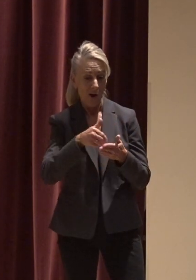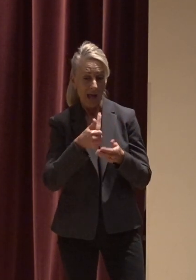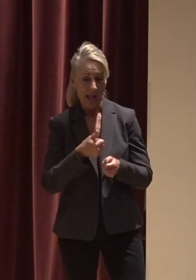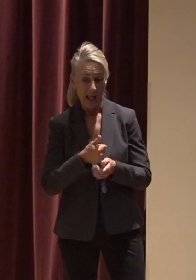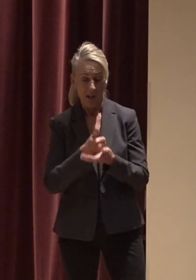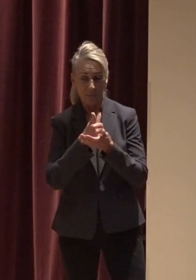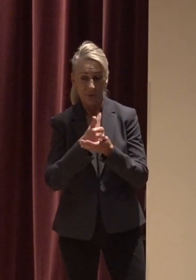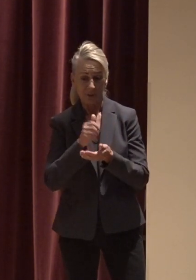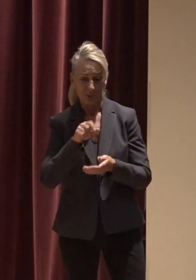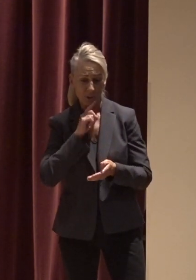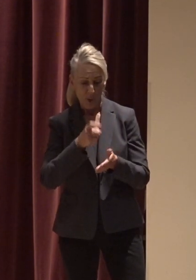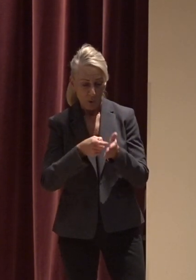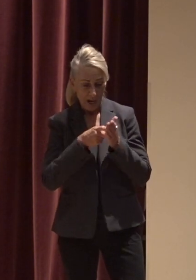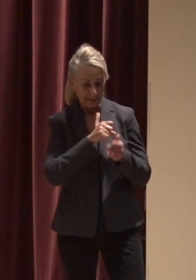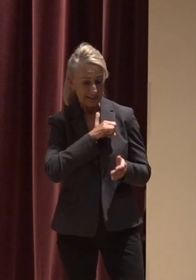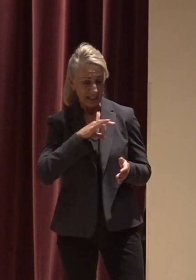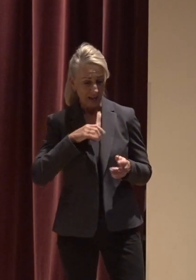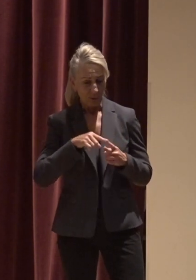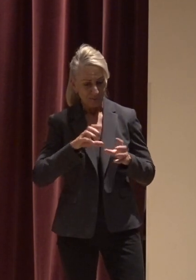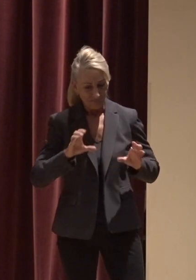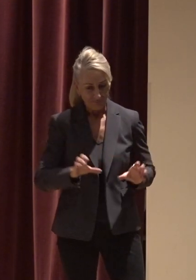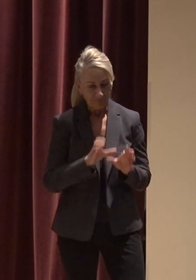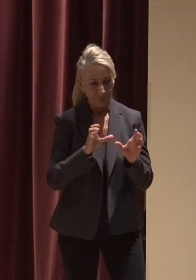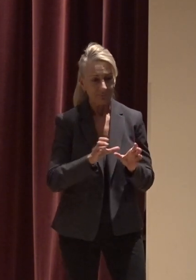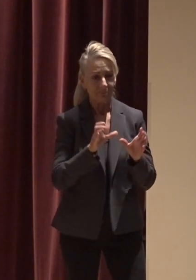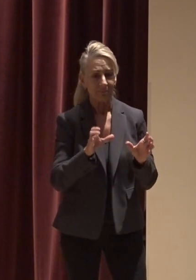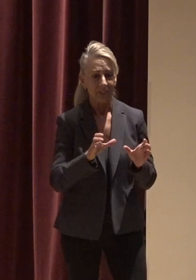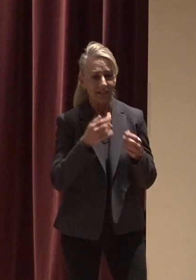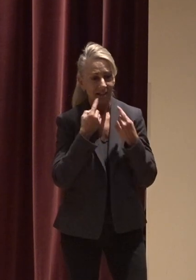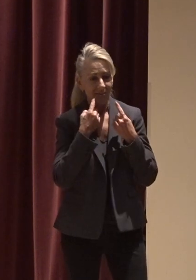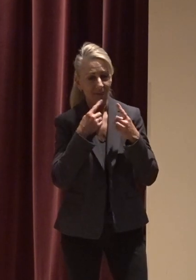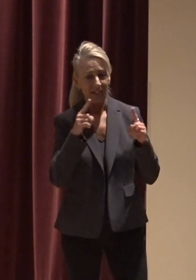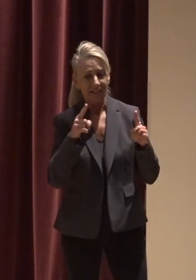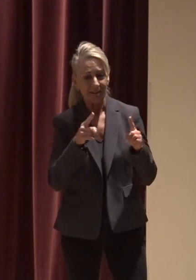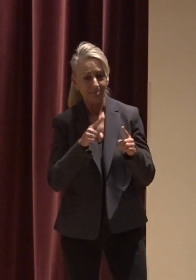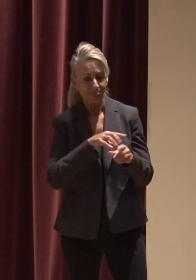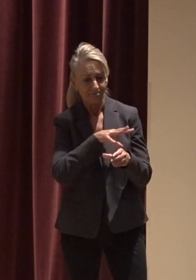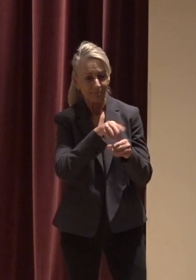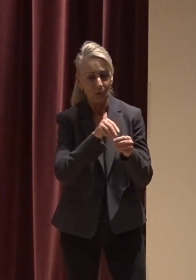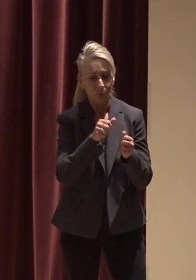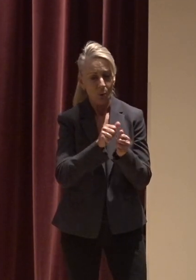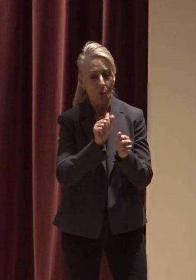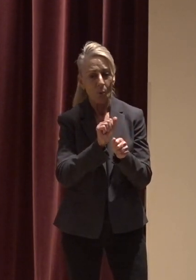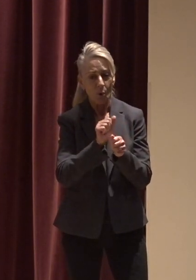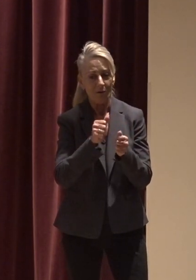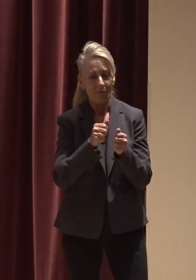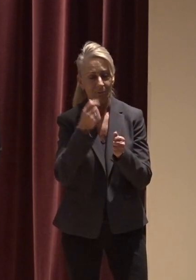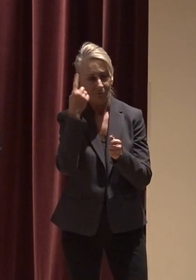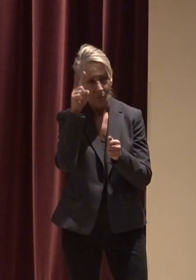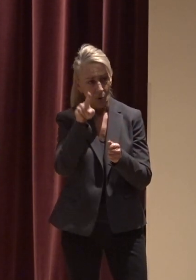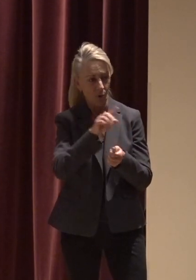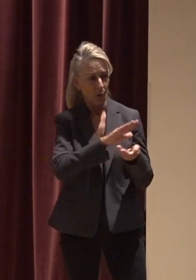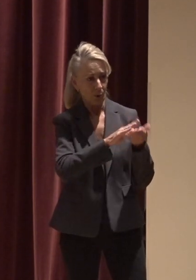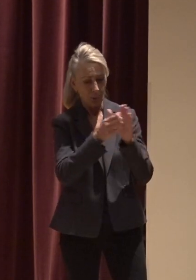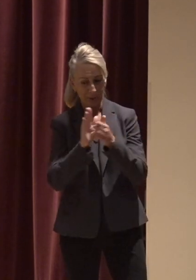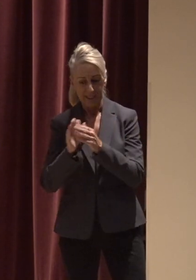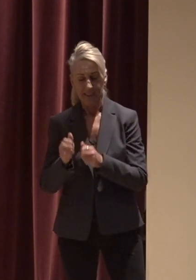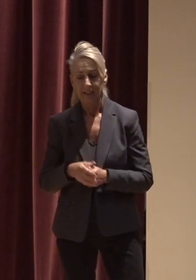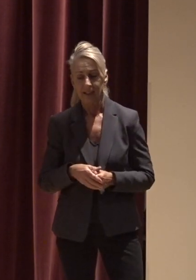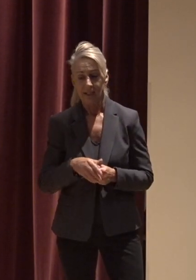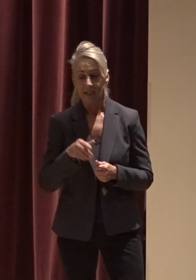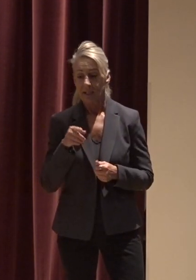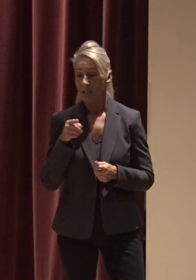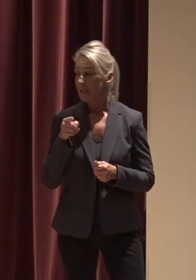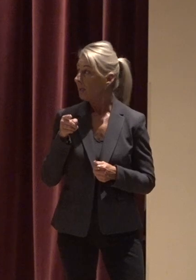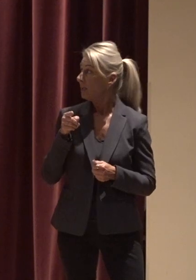empowers staff to actively and effectively engage in the work we do to serve our community the urban stream